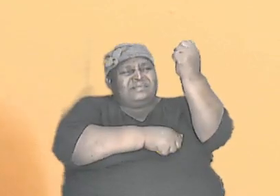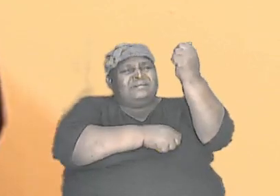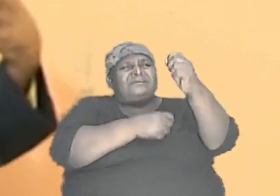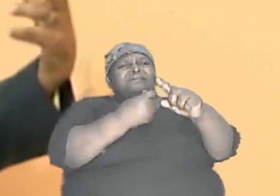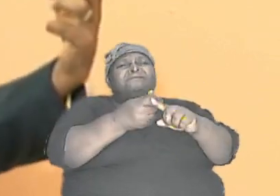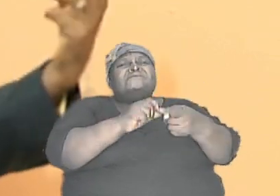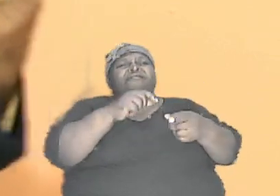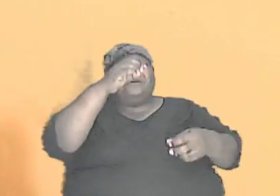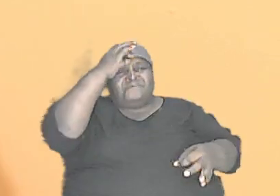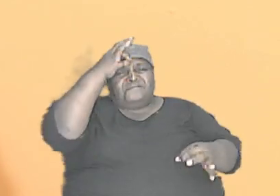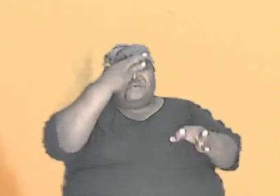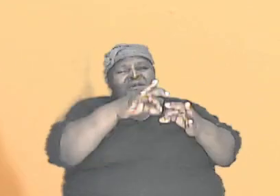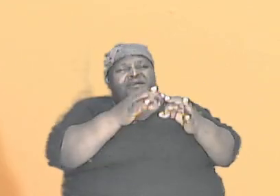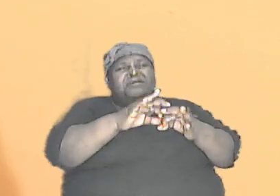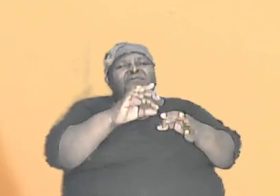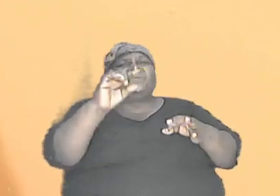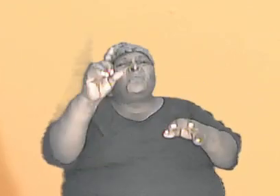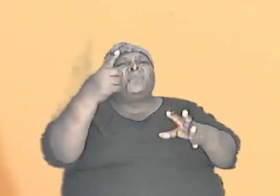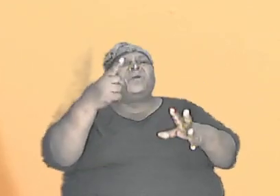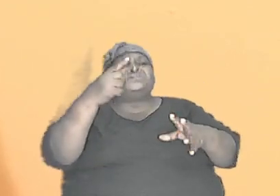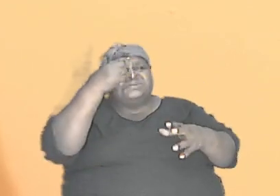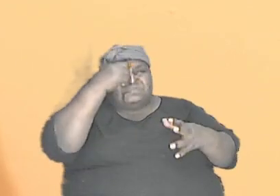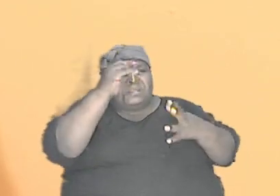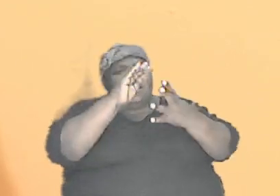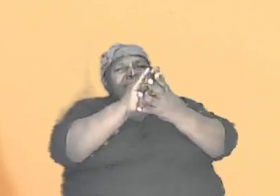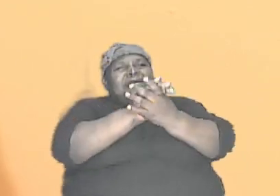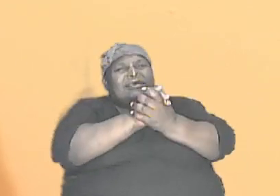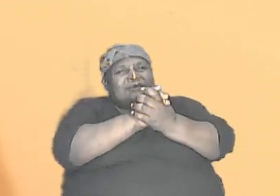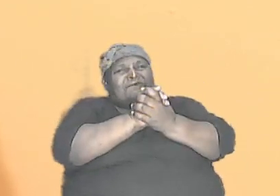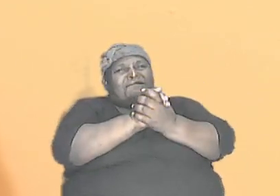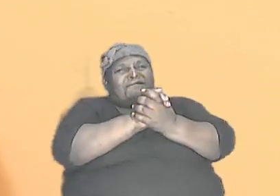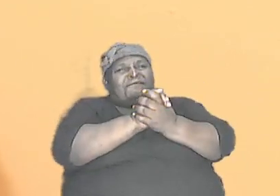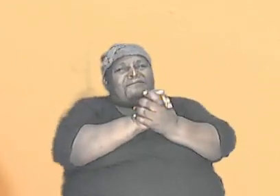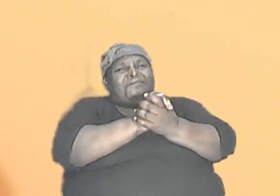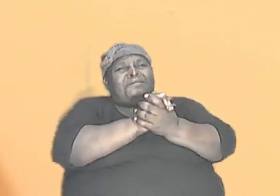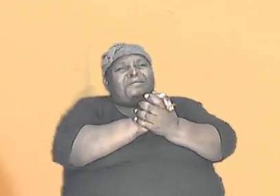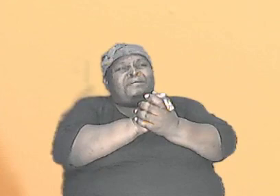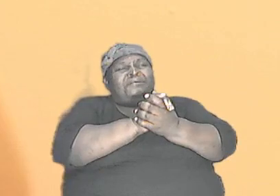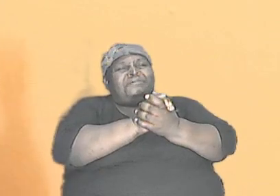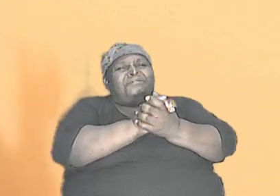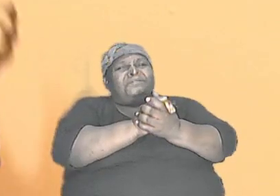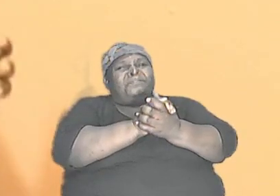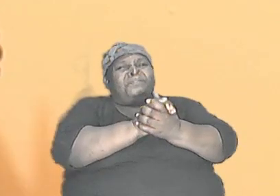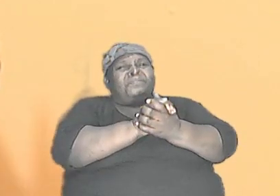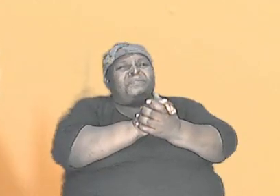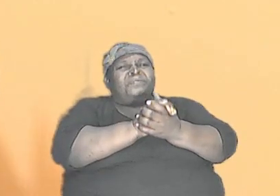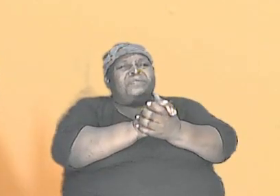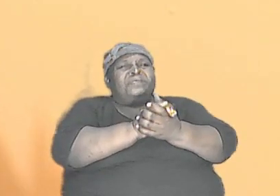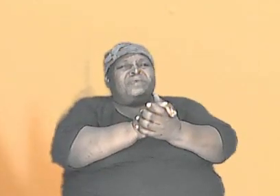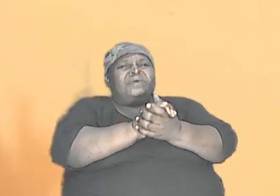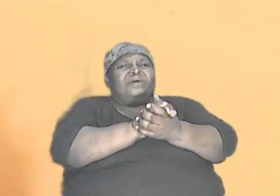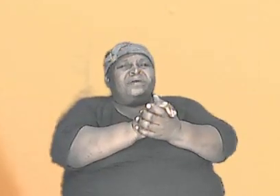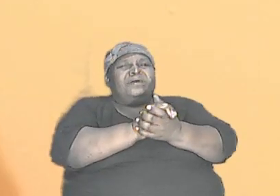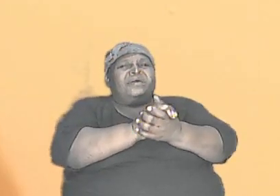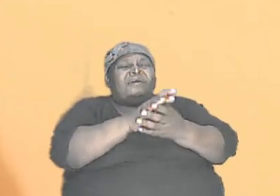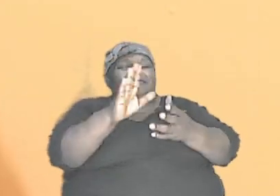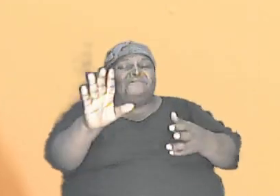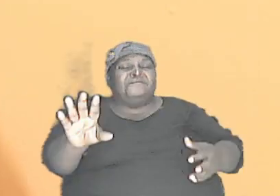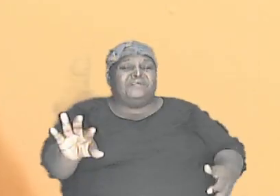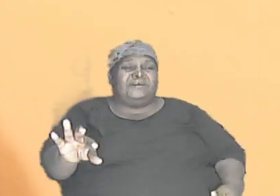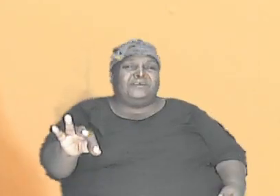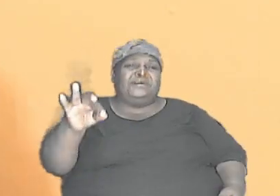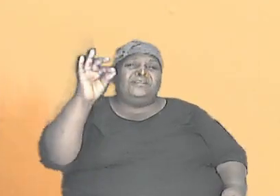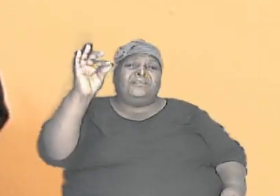once held on to, that they once held firm. And before long, we find